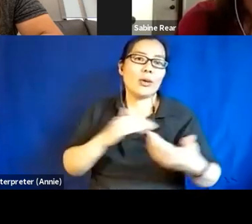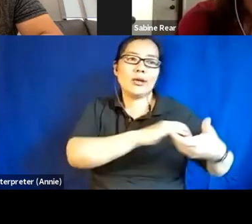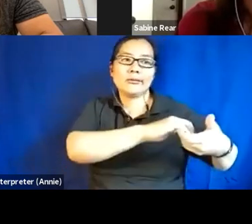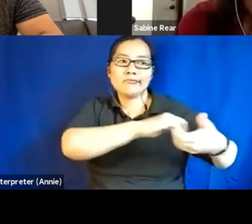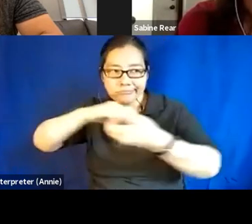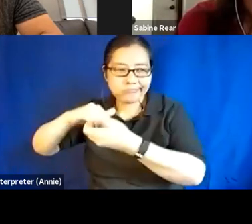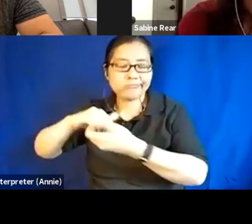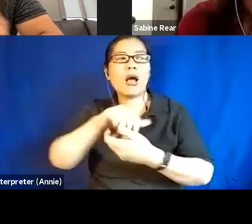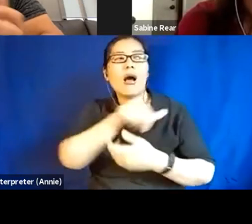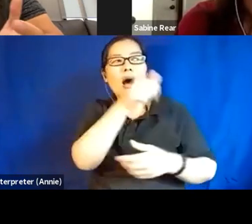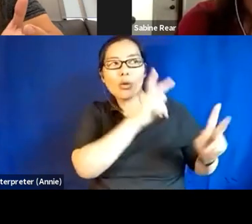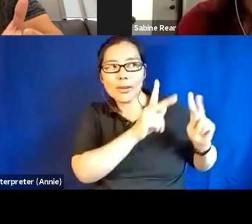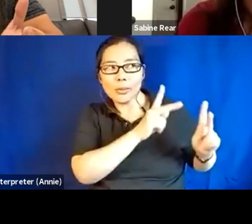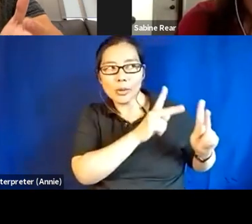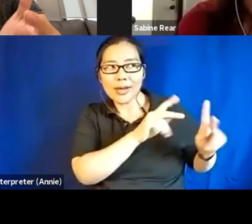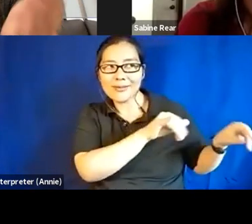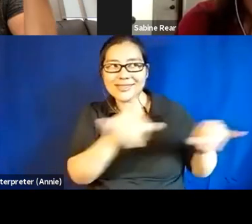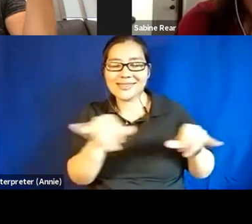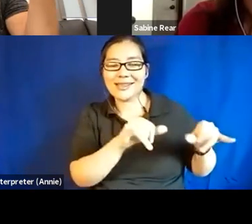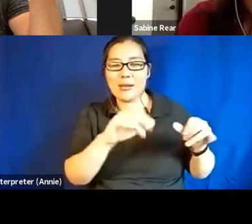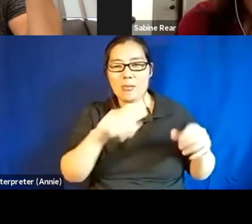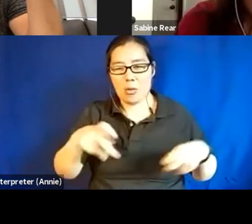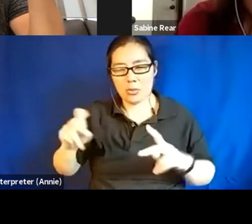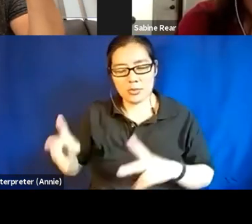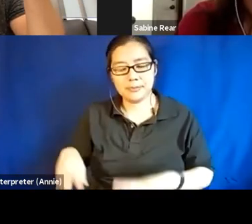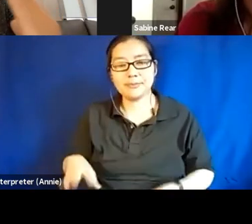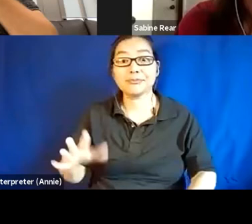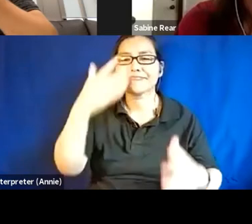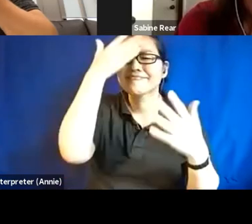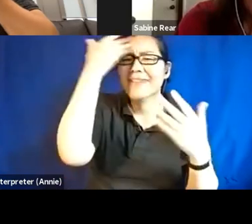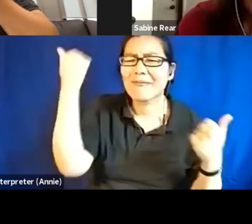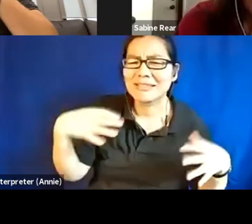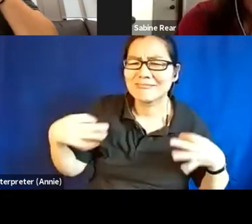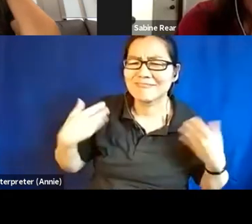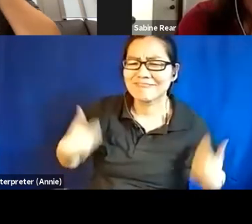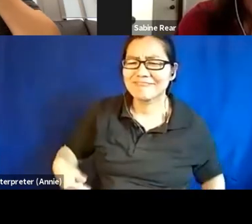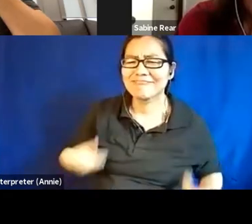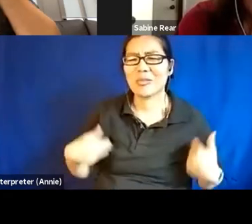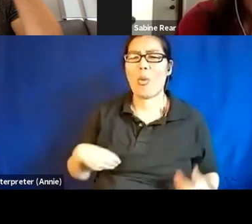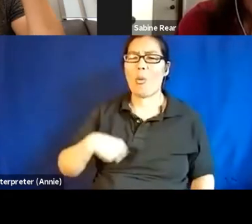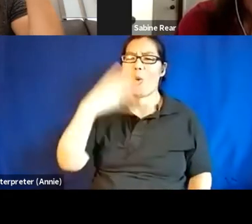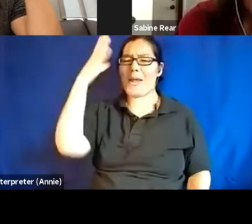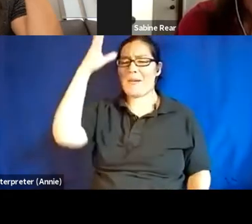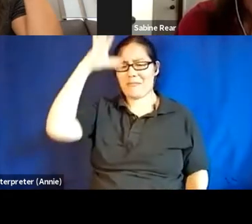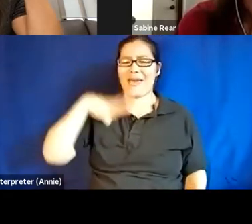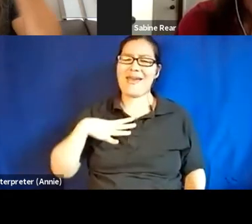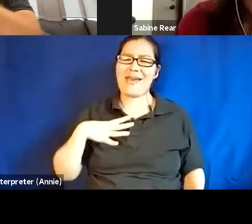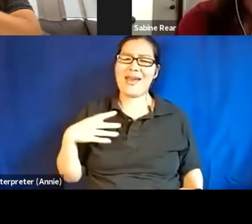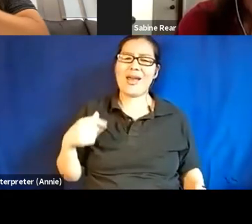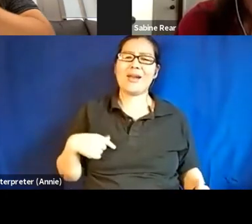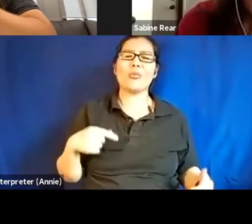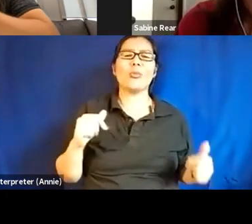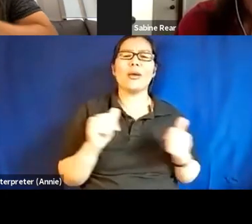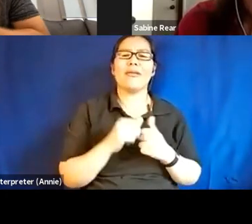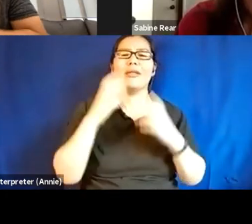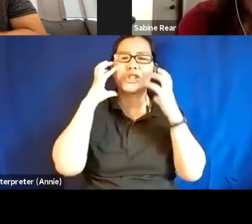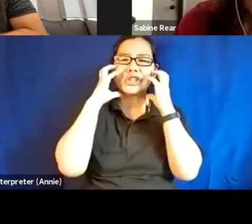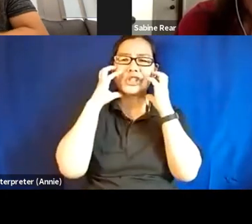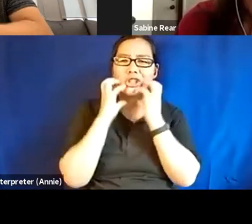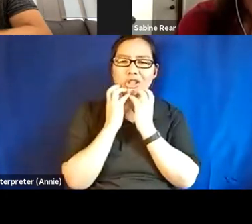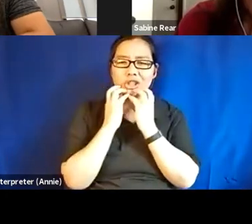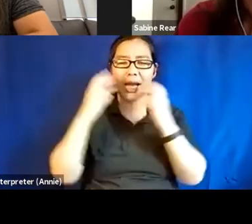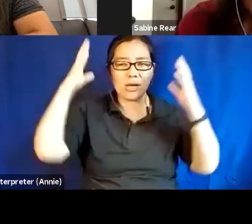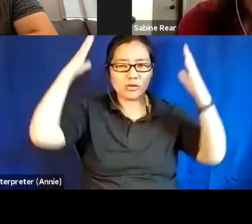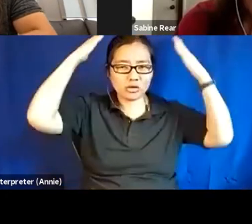think that's so important. And I forgot to say, I'm a white male with a beard, a thick beard. I have long hair that goes down